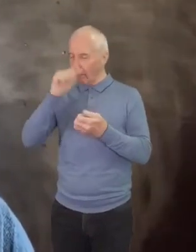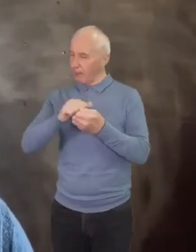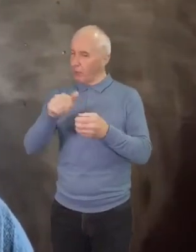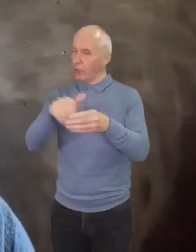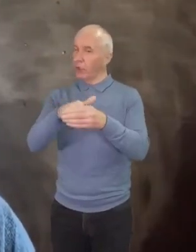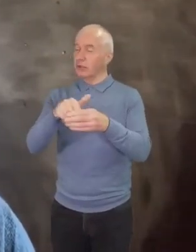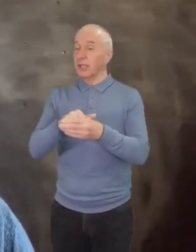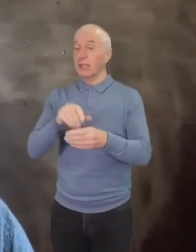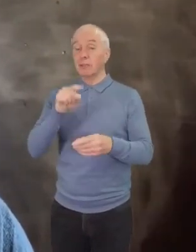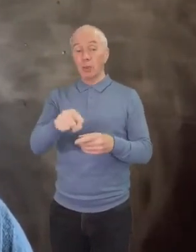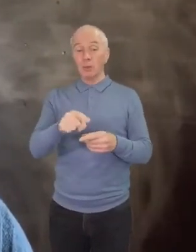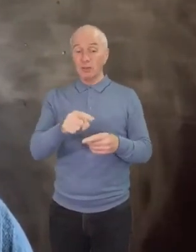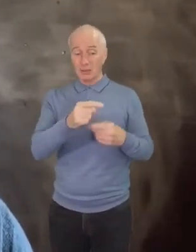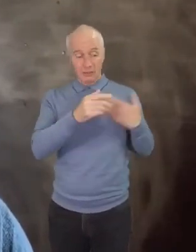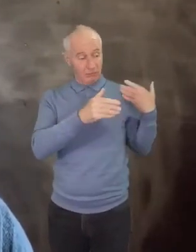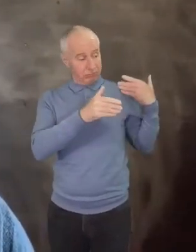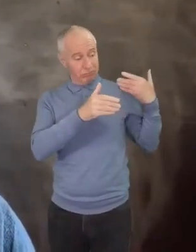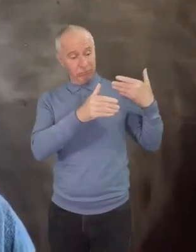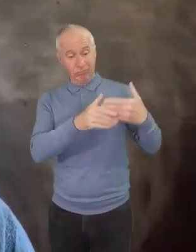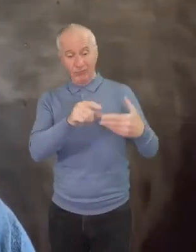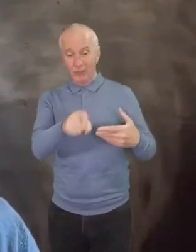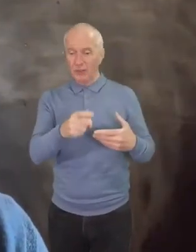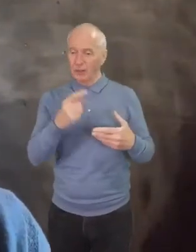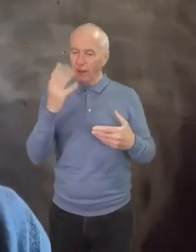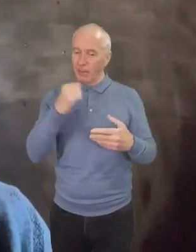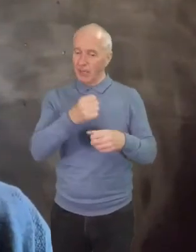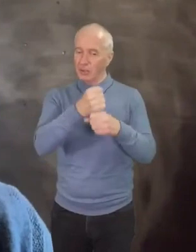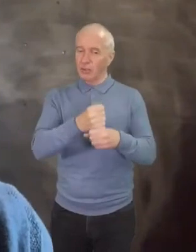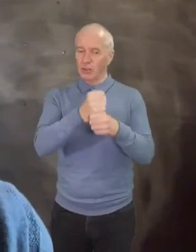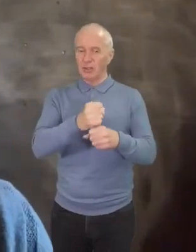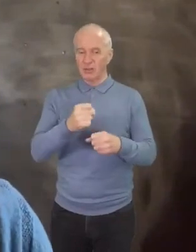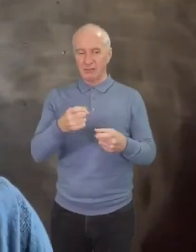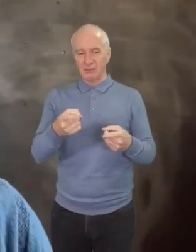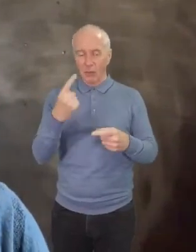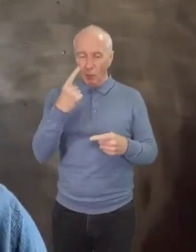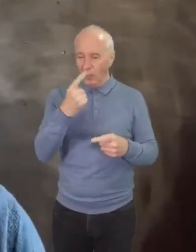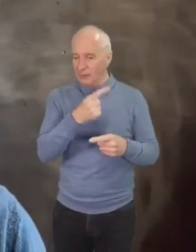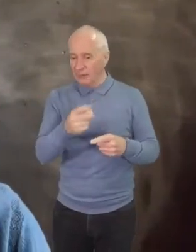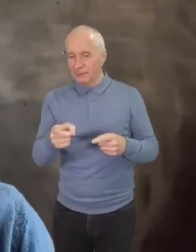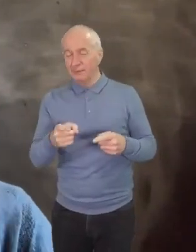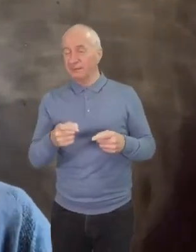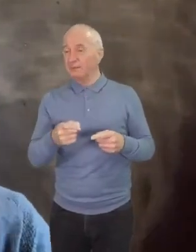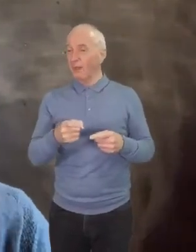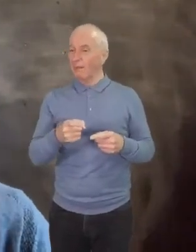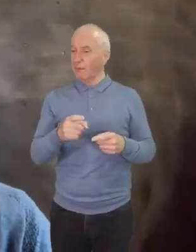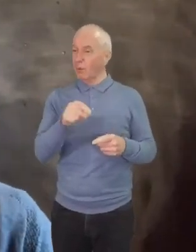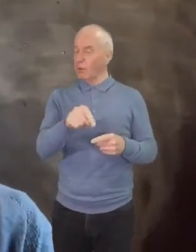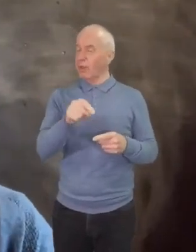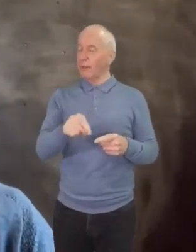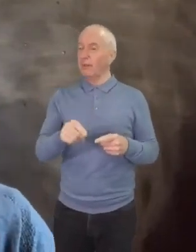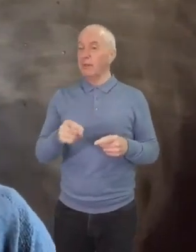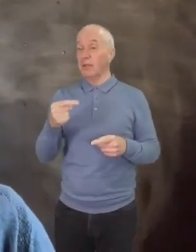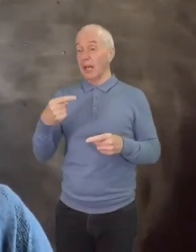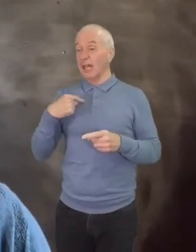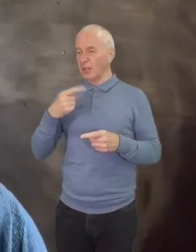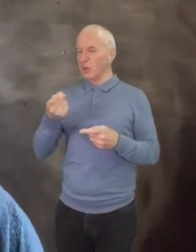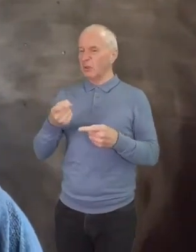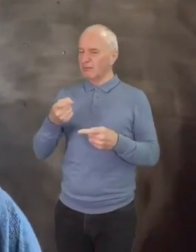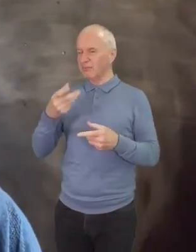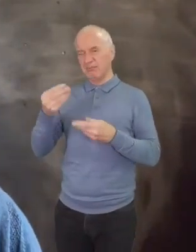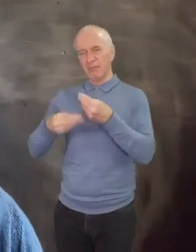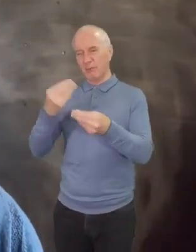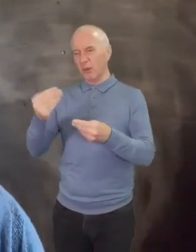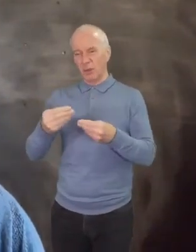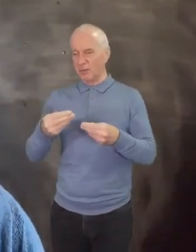church's witness for him. Now, I could talk forever about Bonhoeffer, but I want to draw our attention to something else he